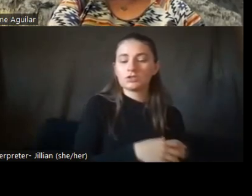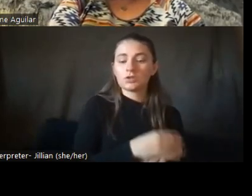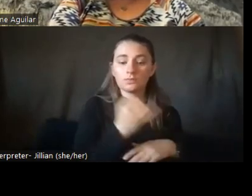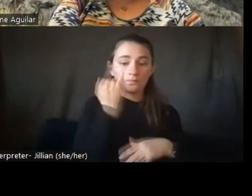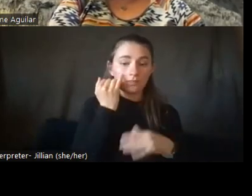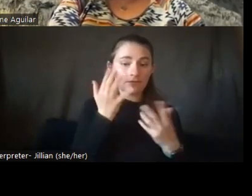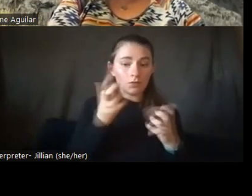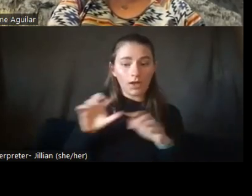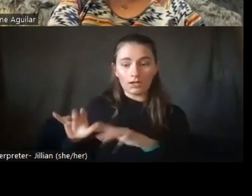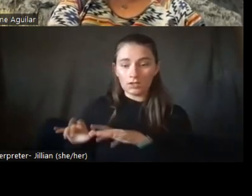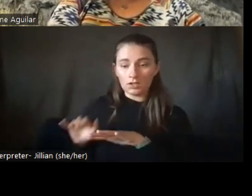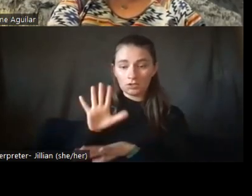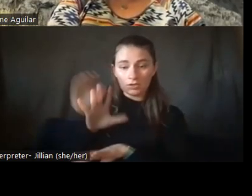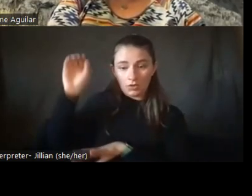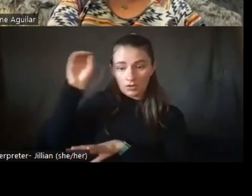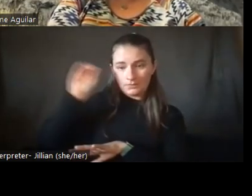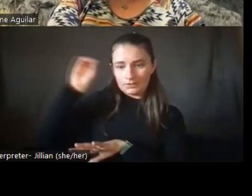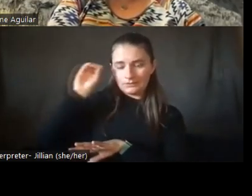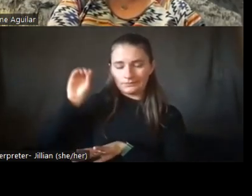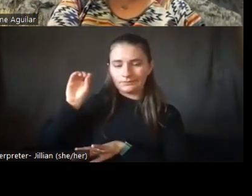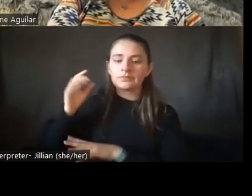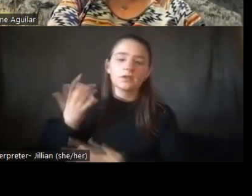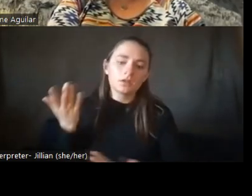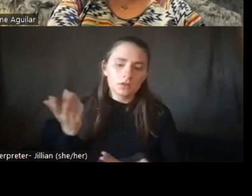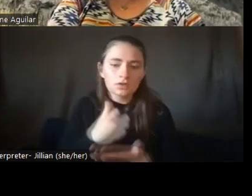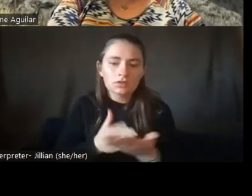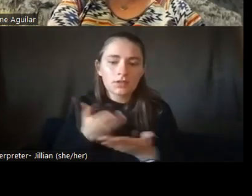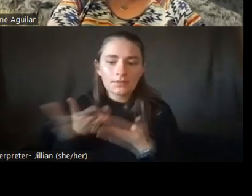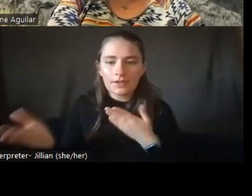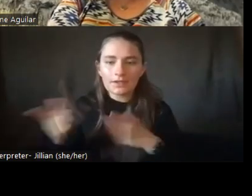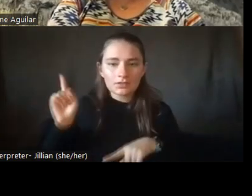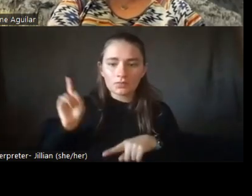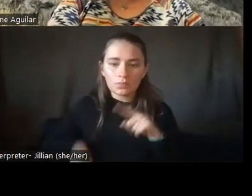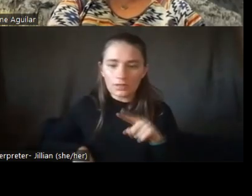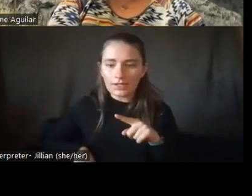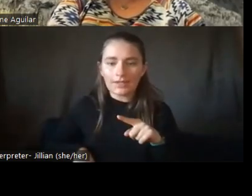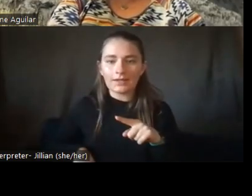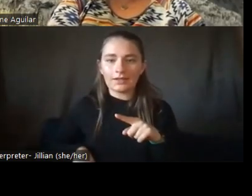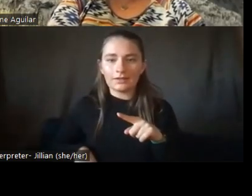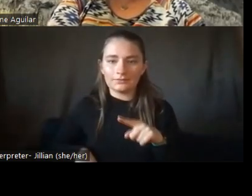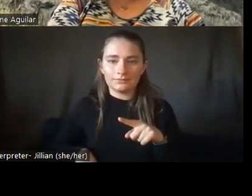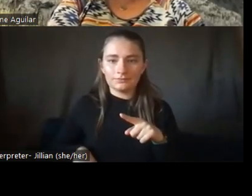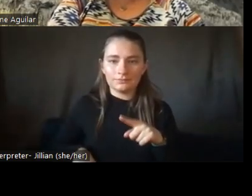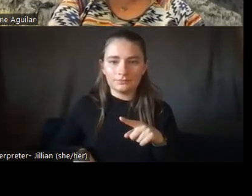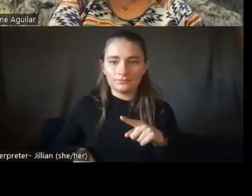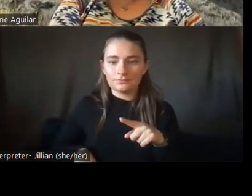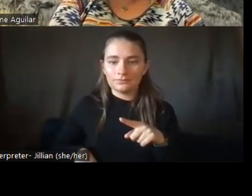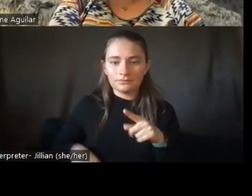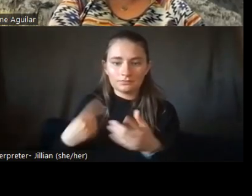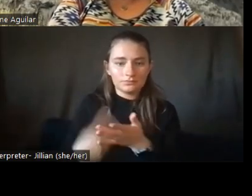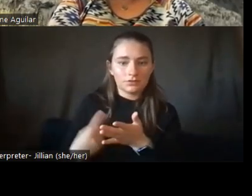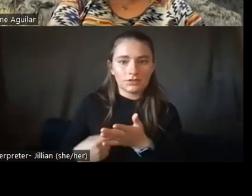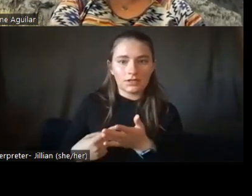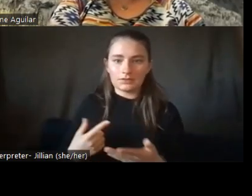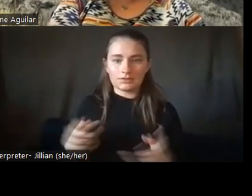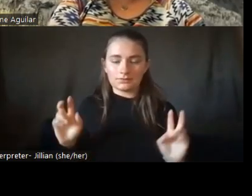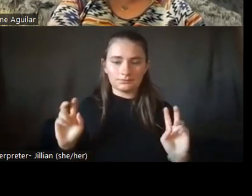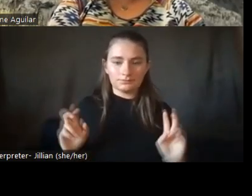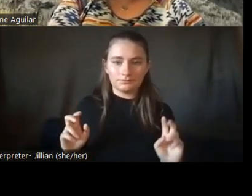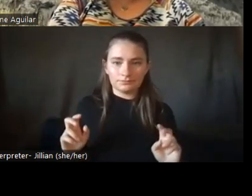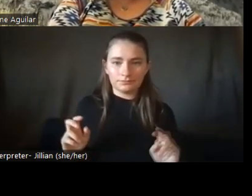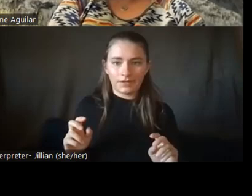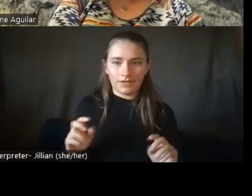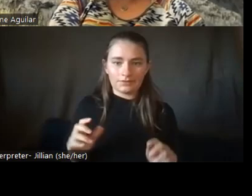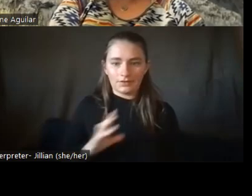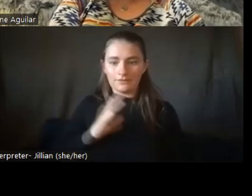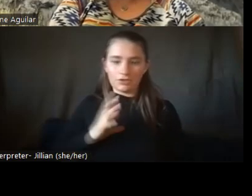you know, there's stuff we can't cover as like quote unquote officials for this event. So if you guys have any highly specific